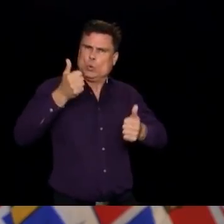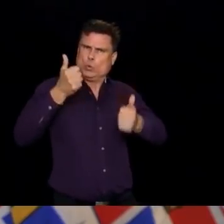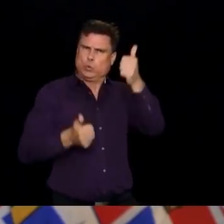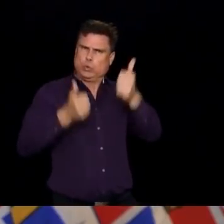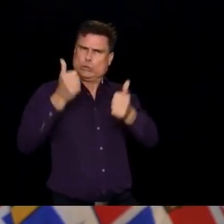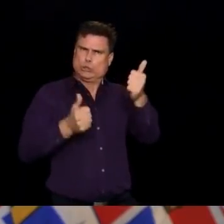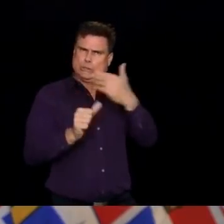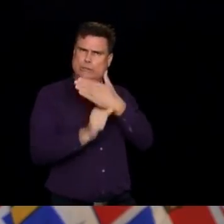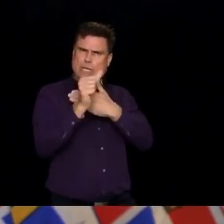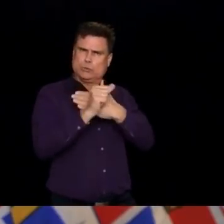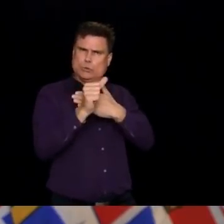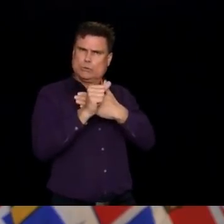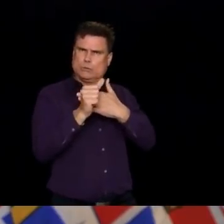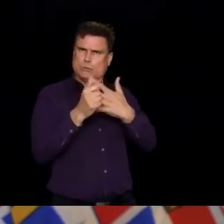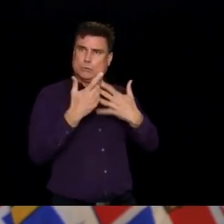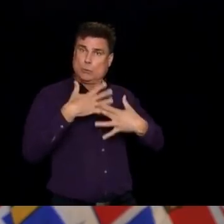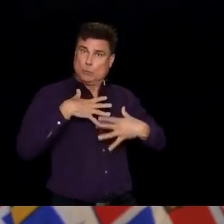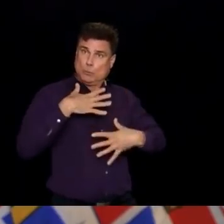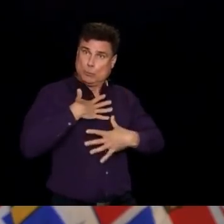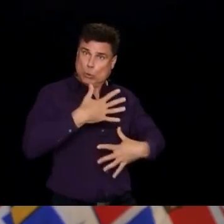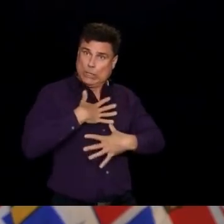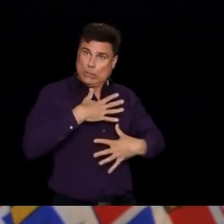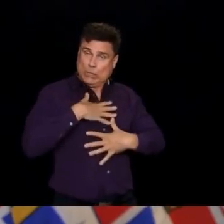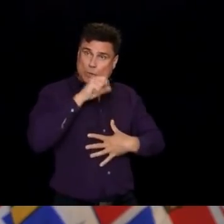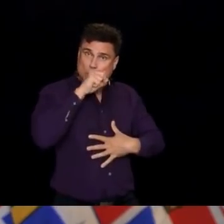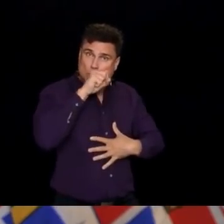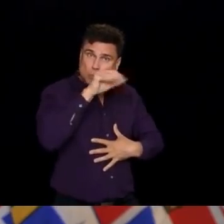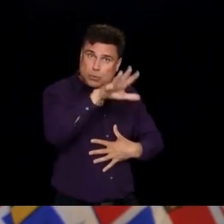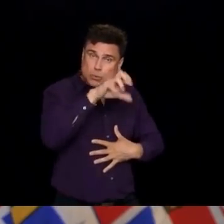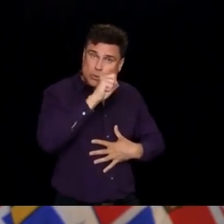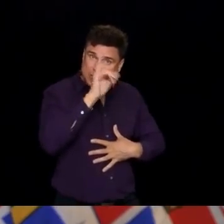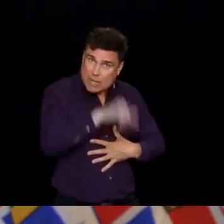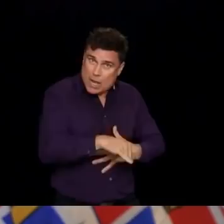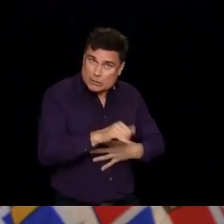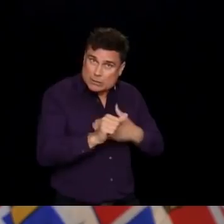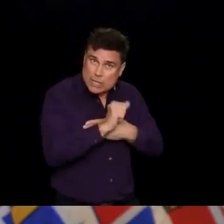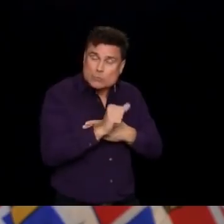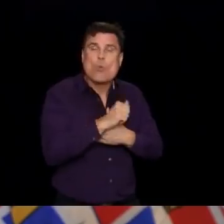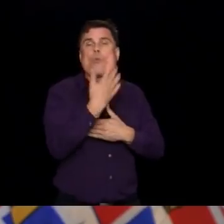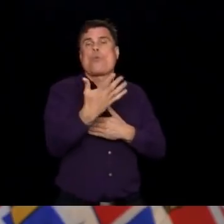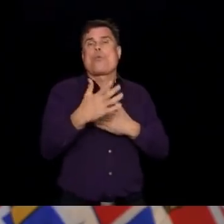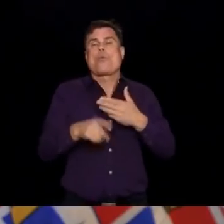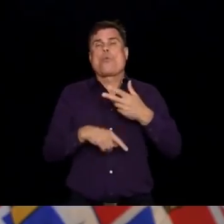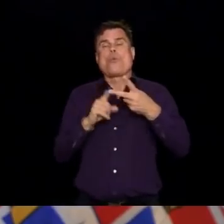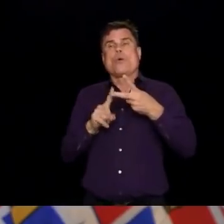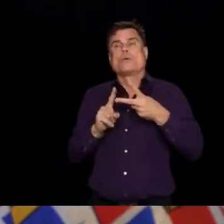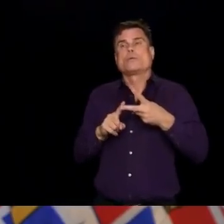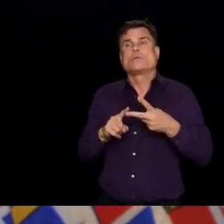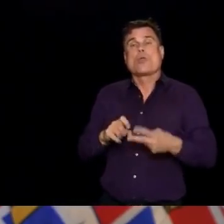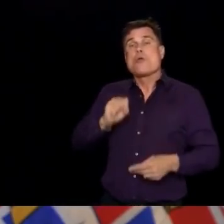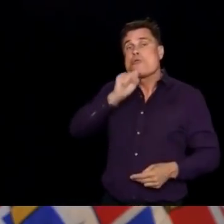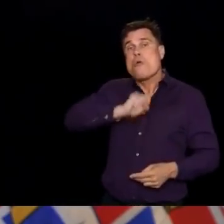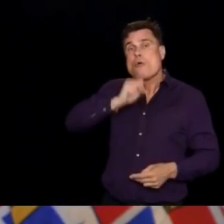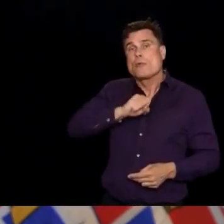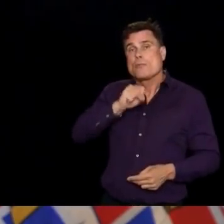COVID-19, with influenza, it is incredibly important to do a number of things. We have what we call a hierarchy